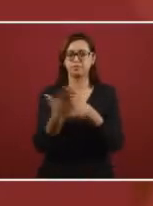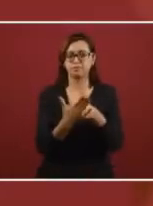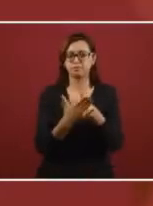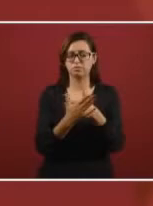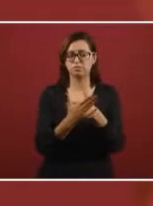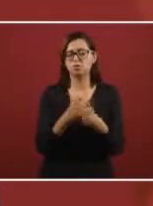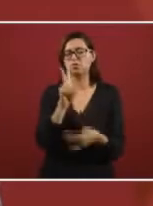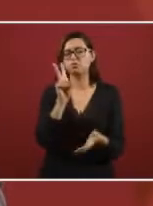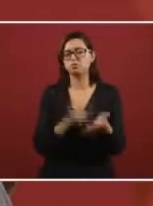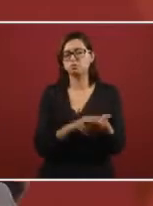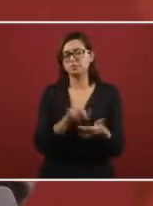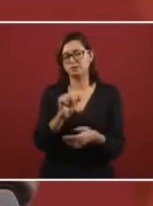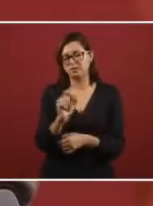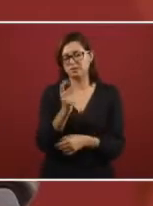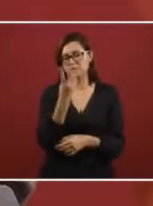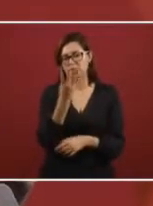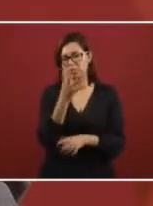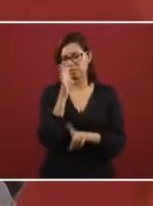by 2024.